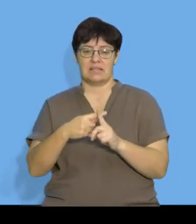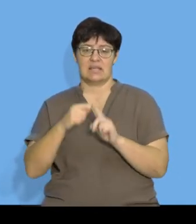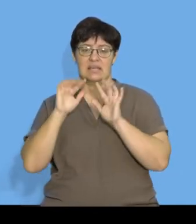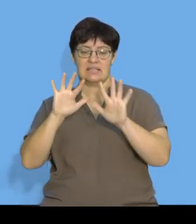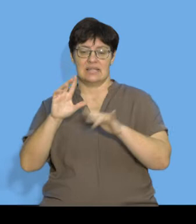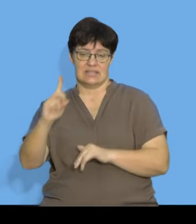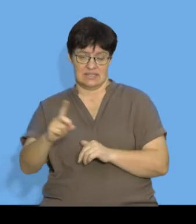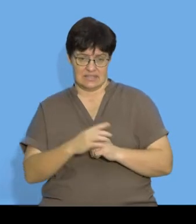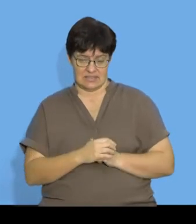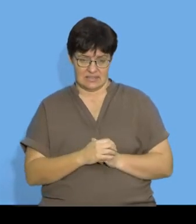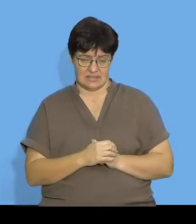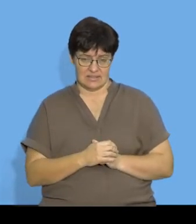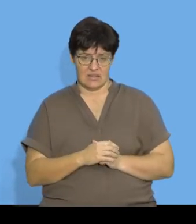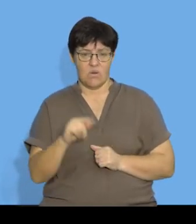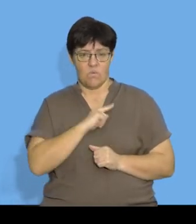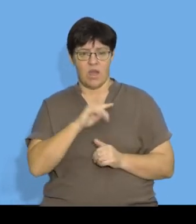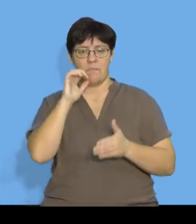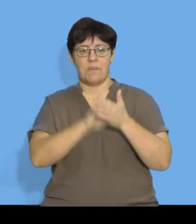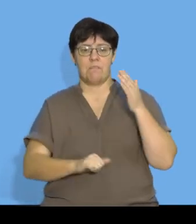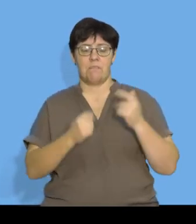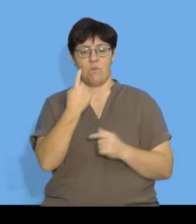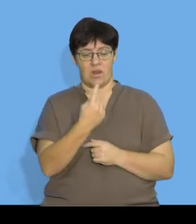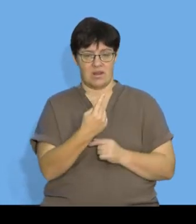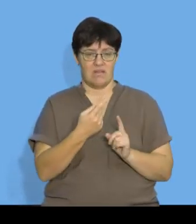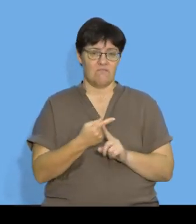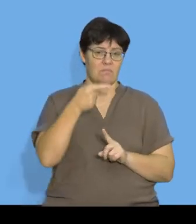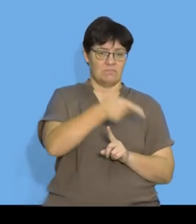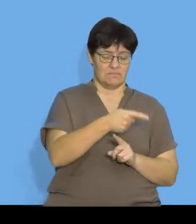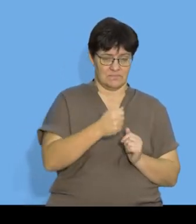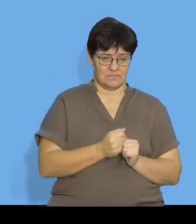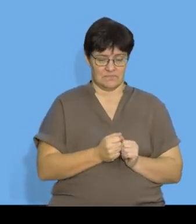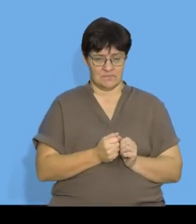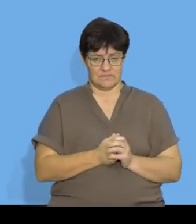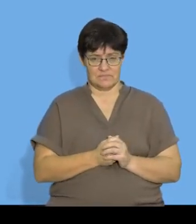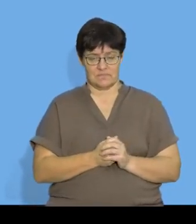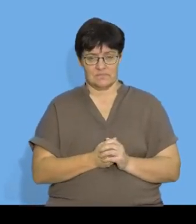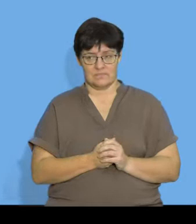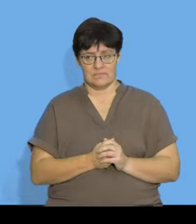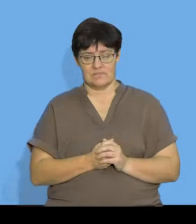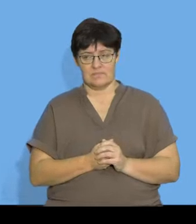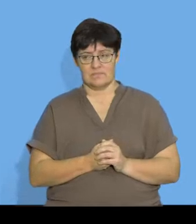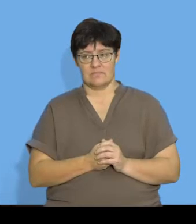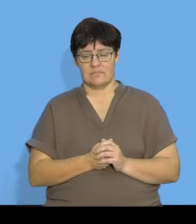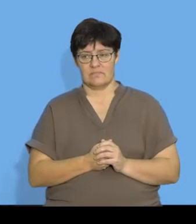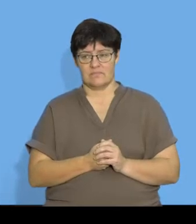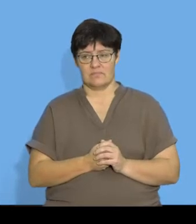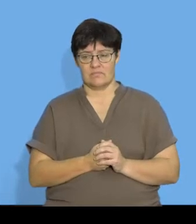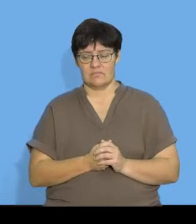A plus 10 D because I've subtracted 1 from the N number